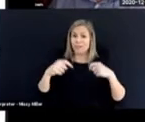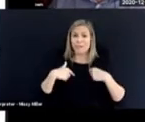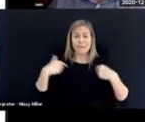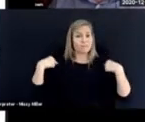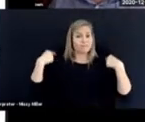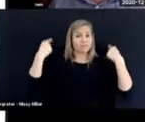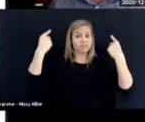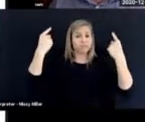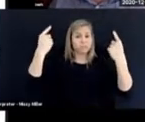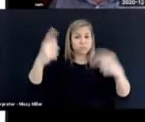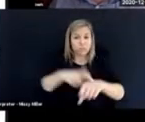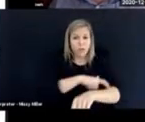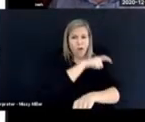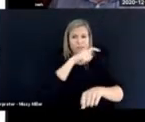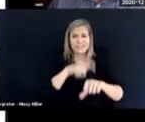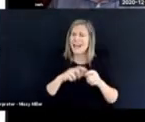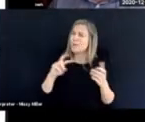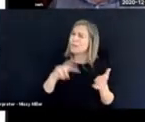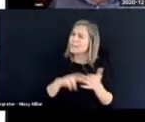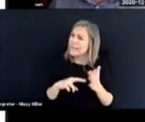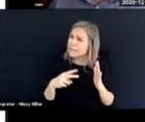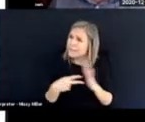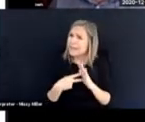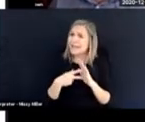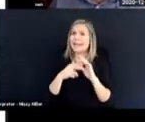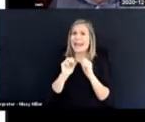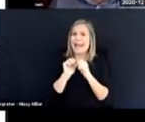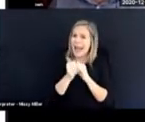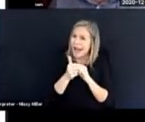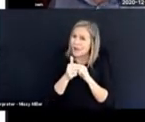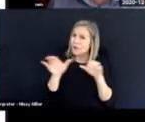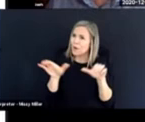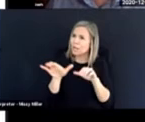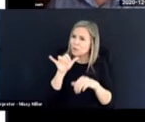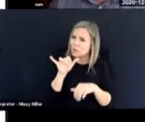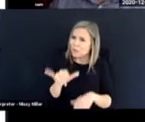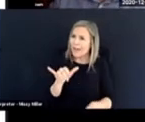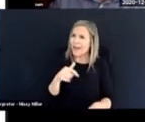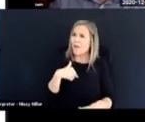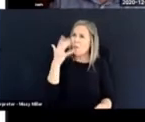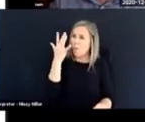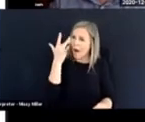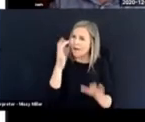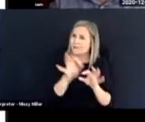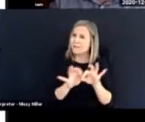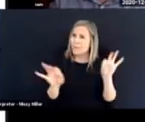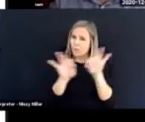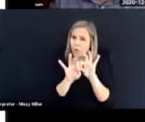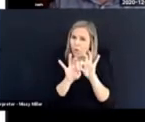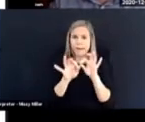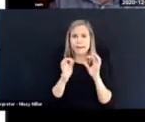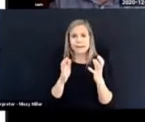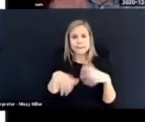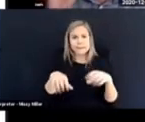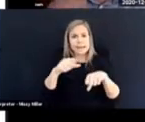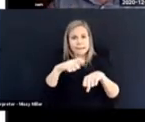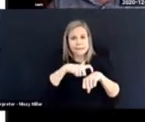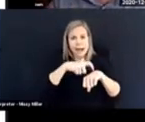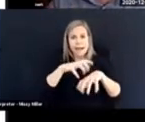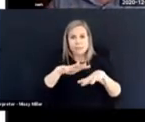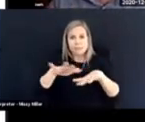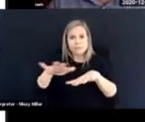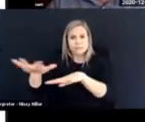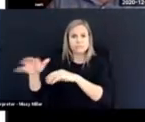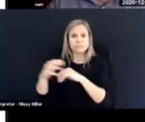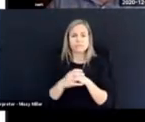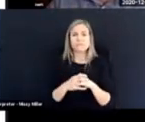what that meant in practice and why it was so important to get it right. And I have a quote here from,